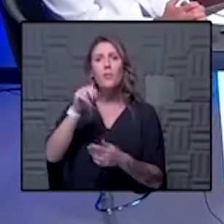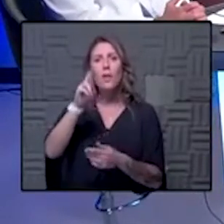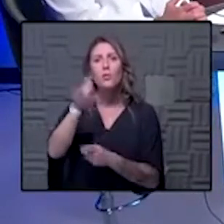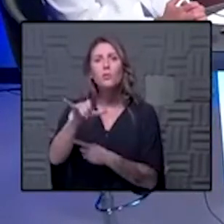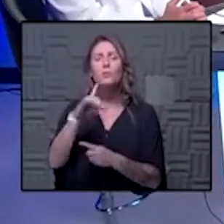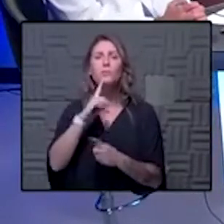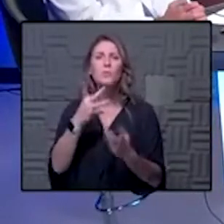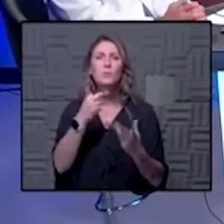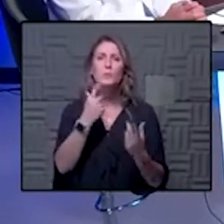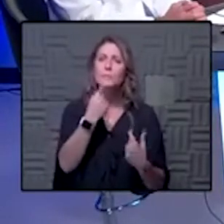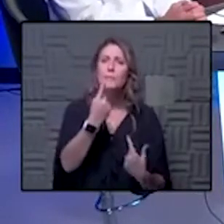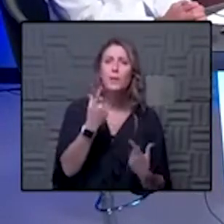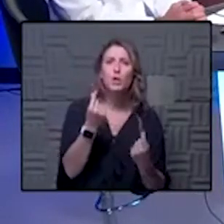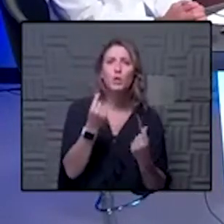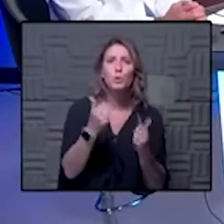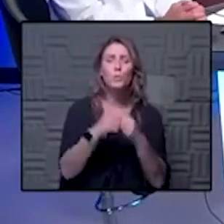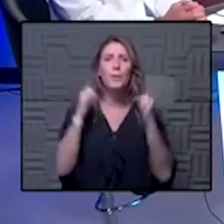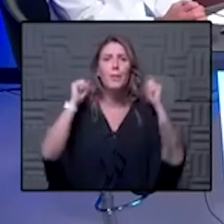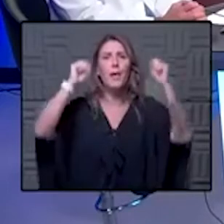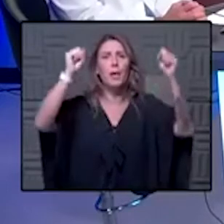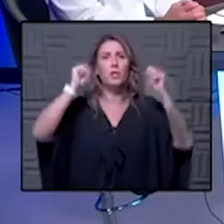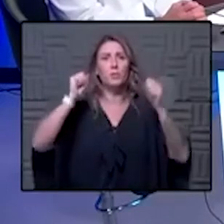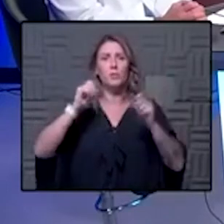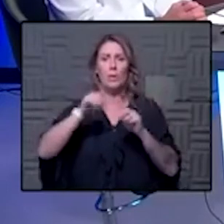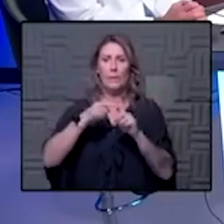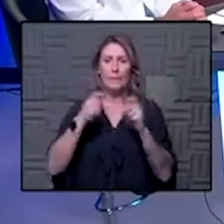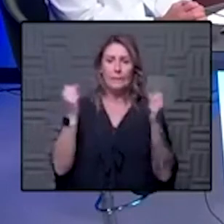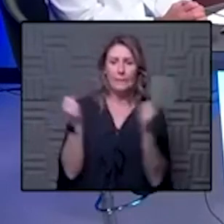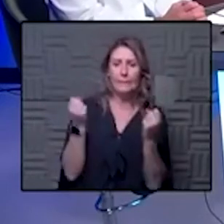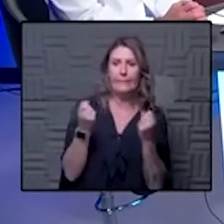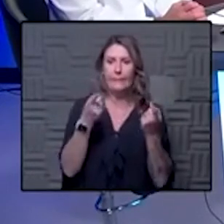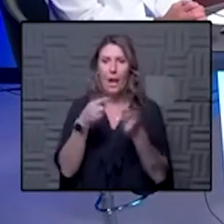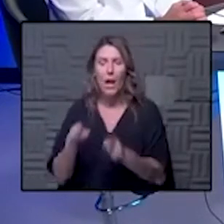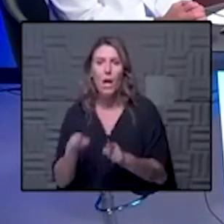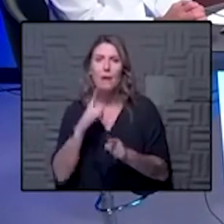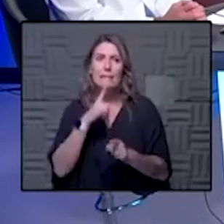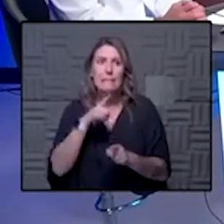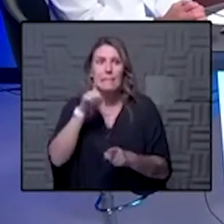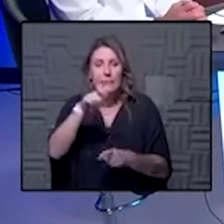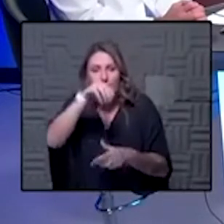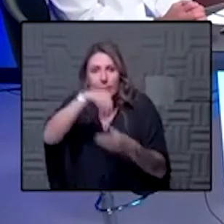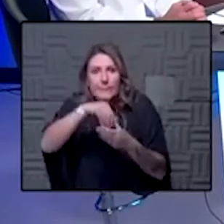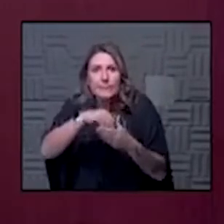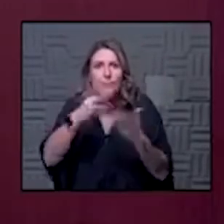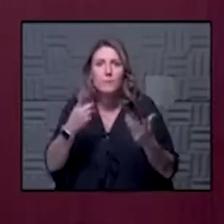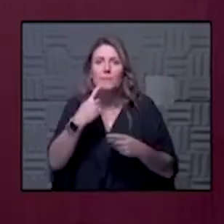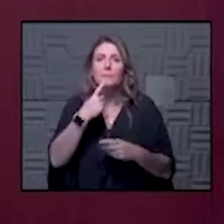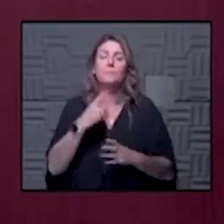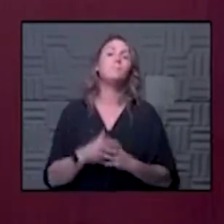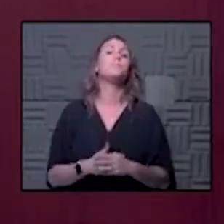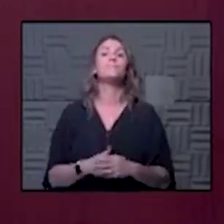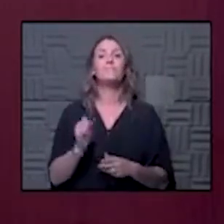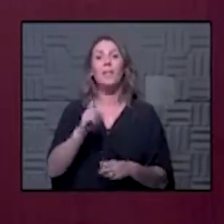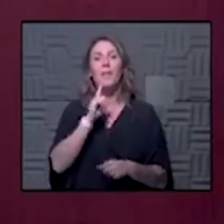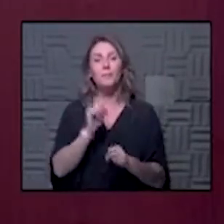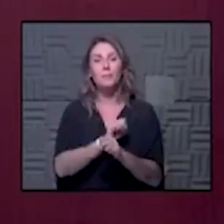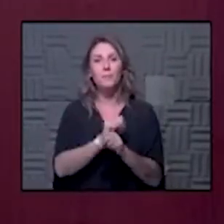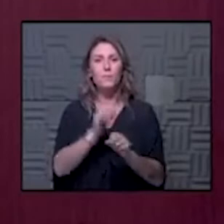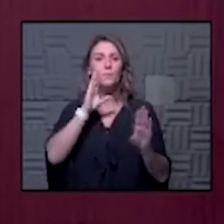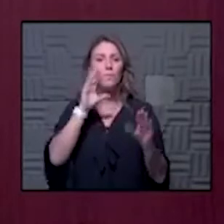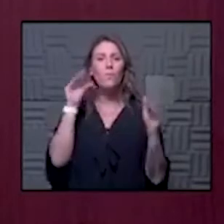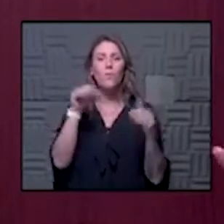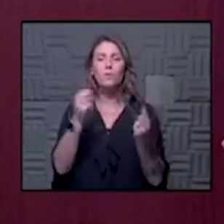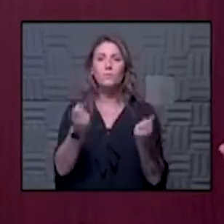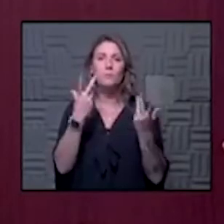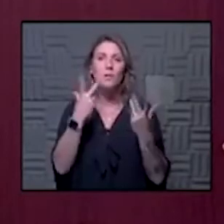telling them to do as far as exercise as the winter comes upon us and people are guys i gotta go inside what are you saying yeah absolutely we're focusing